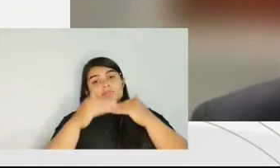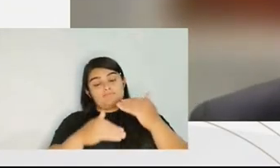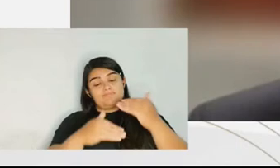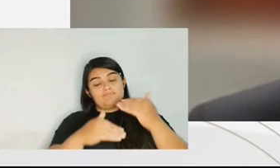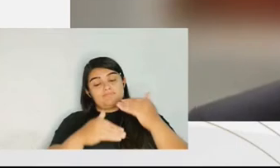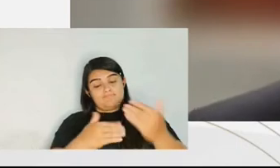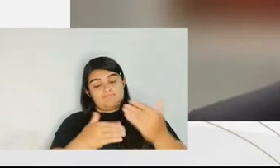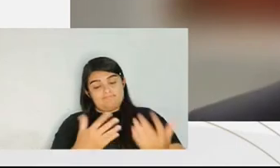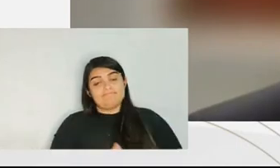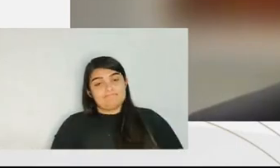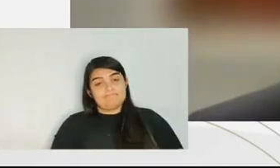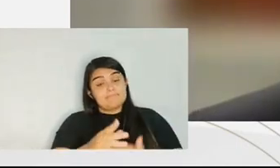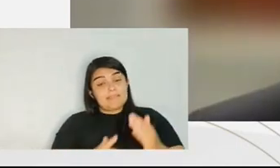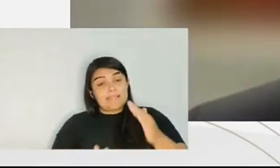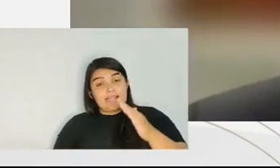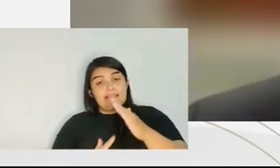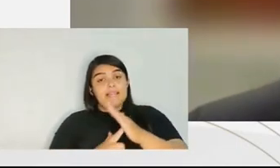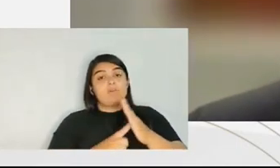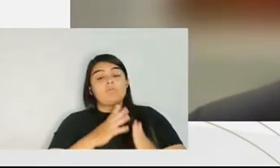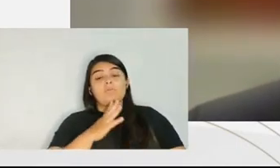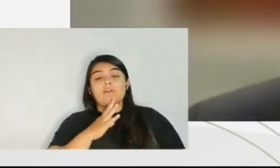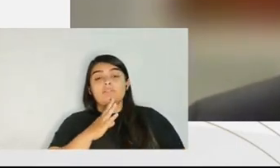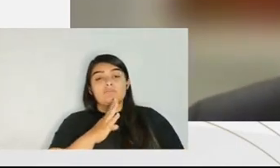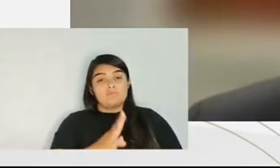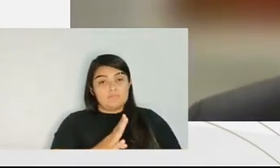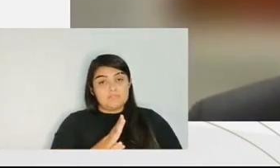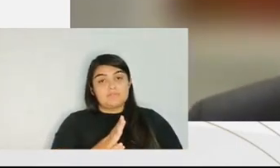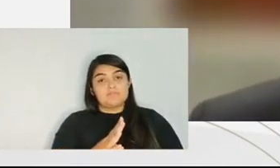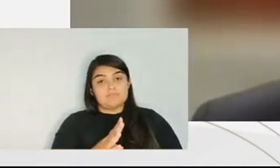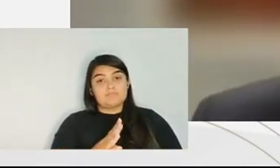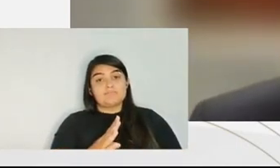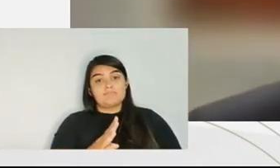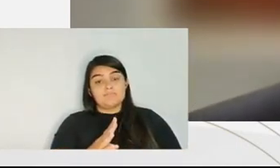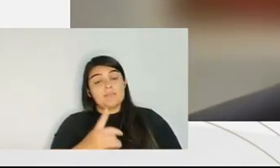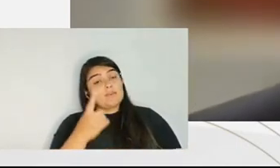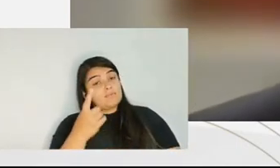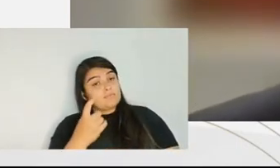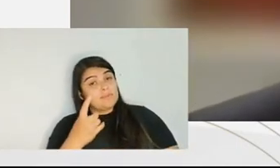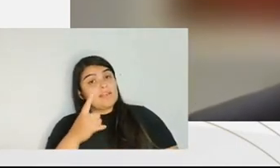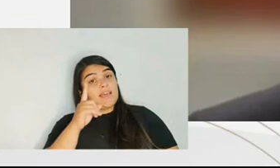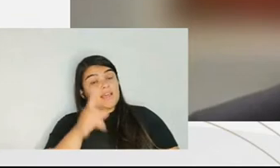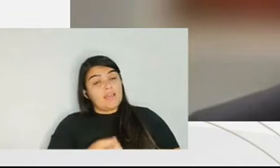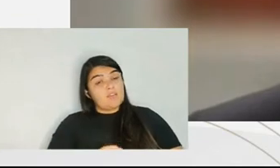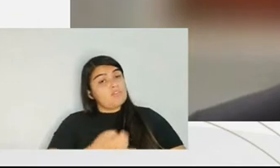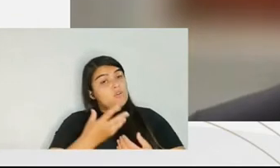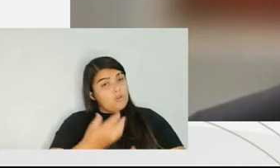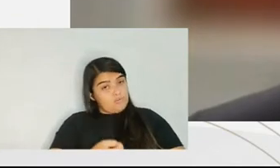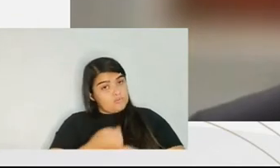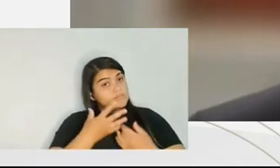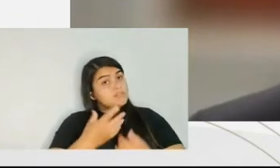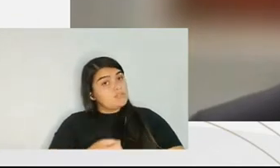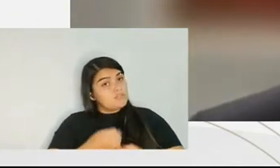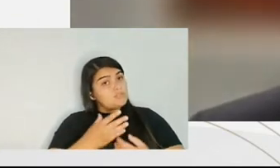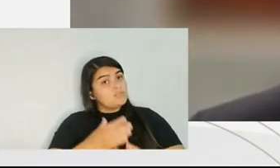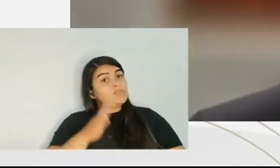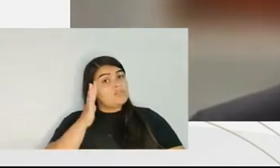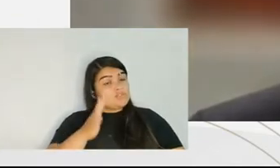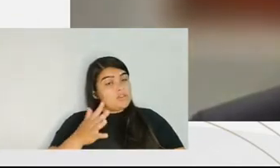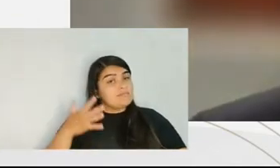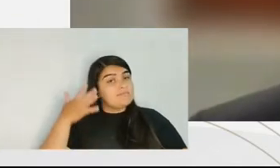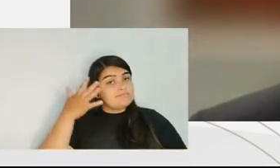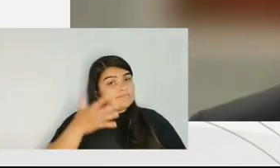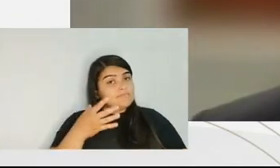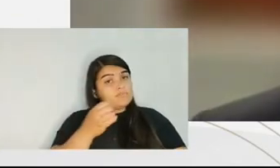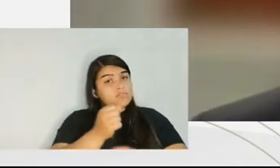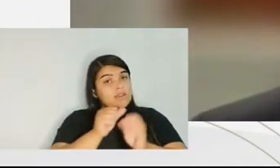bargaining and this summary system, with a maximum penalty of four years. Of course, the